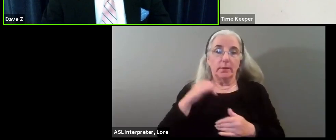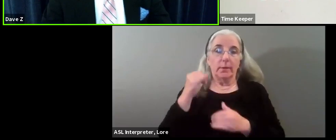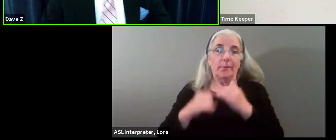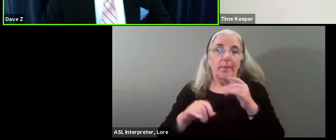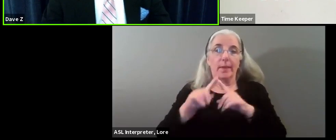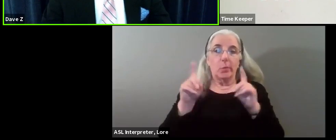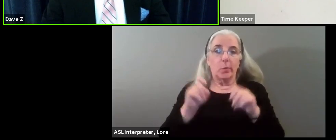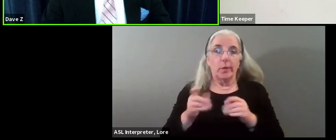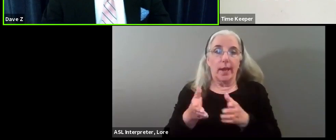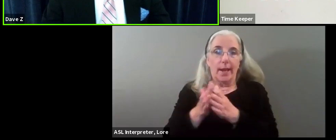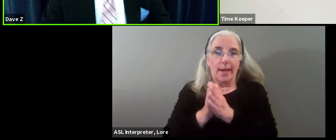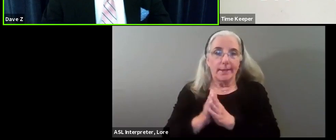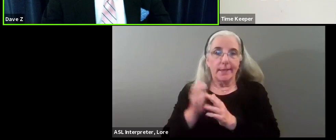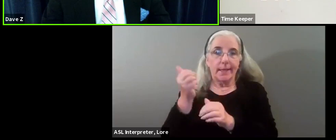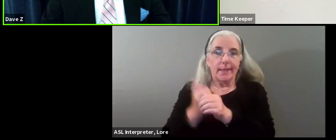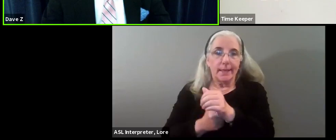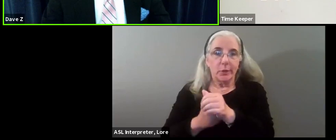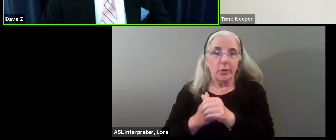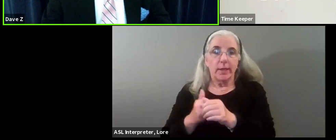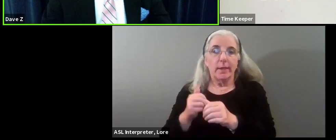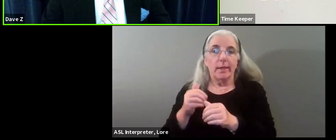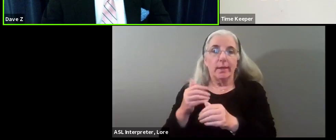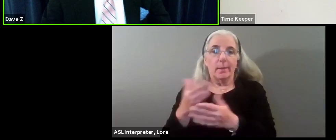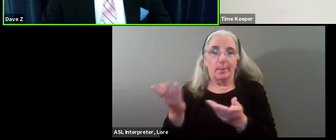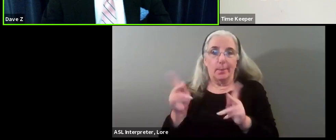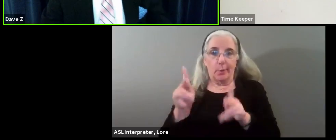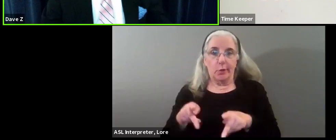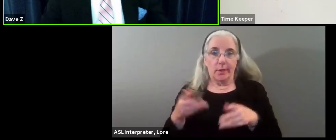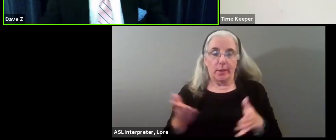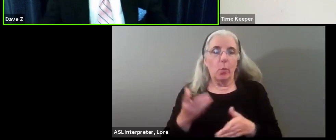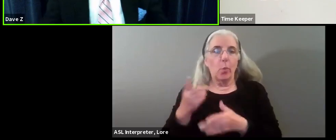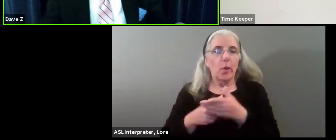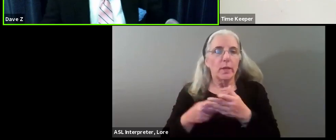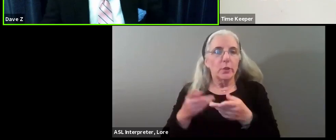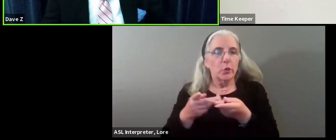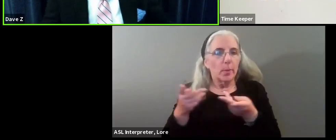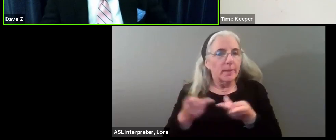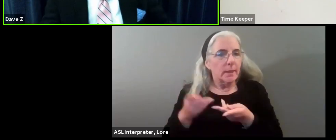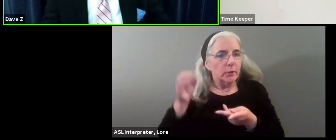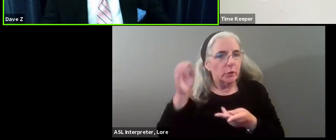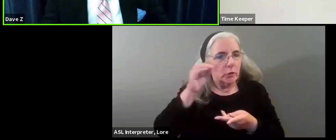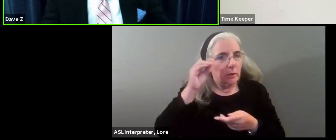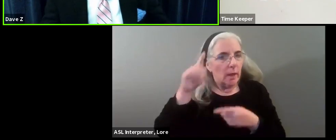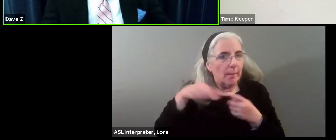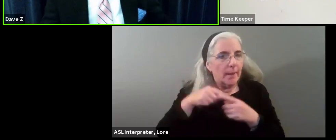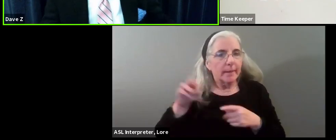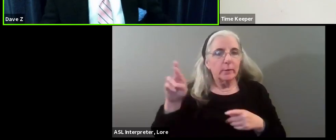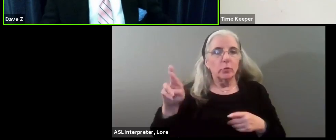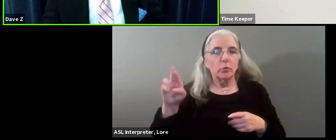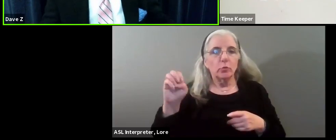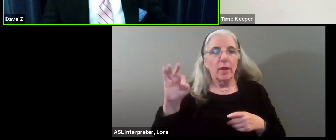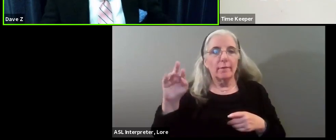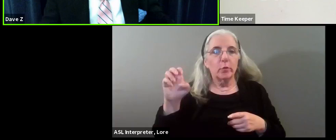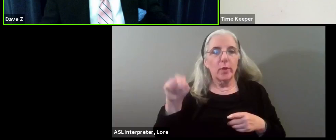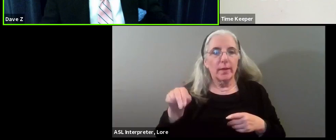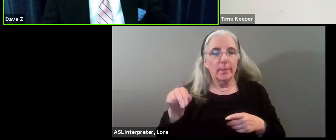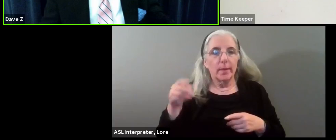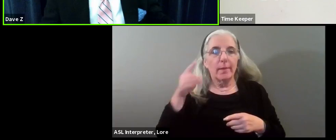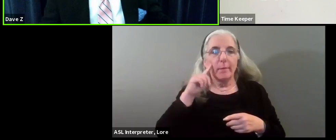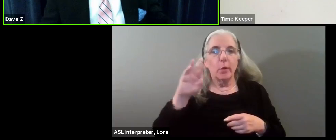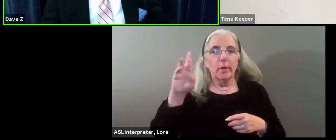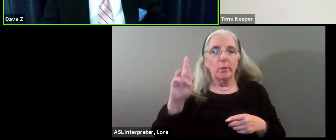we are asking each council candidate what is your position on the referendum question regarding reparations?